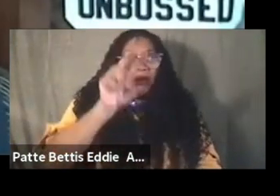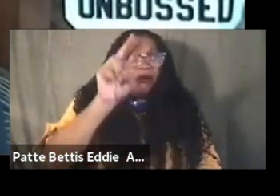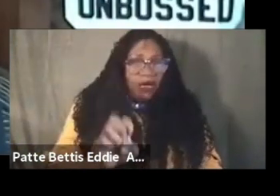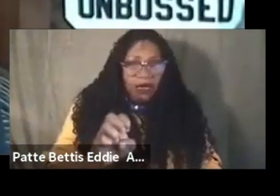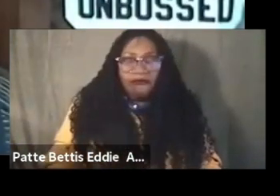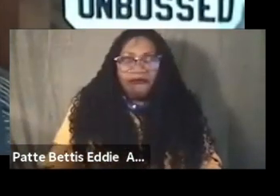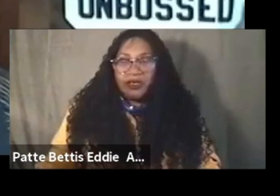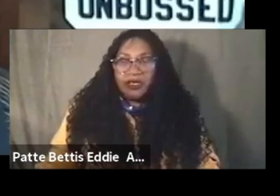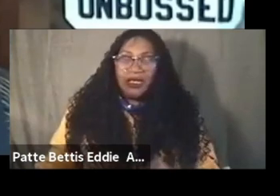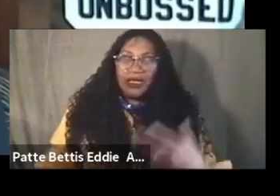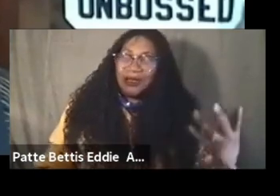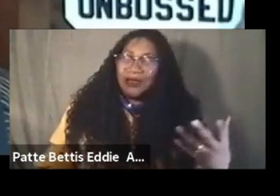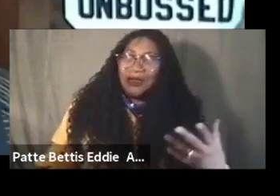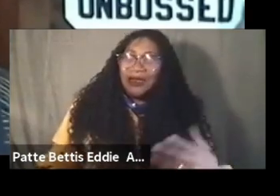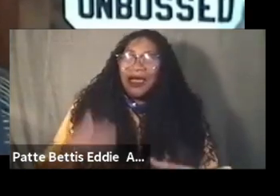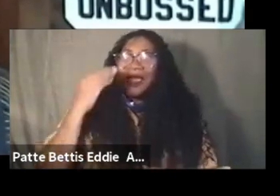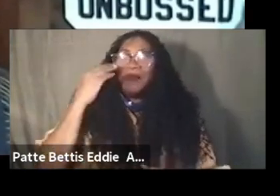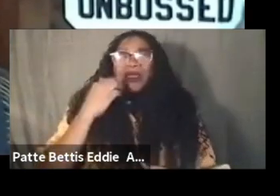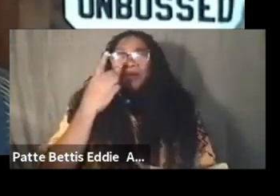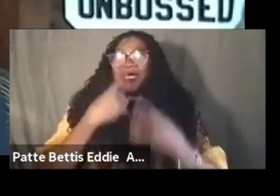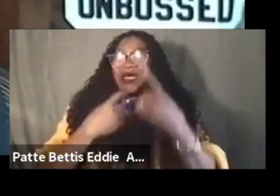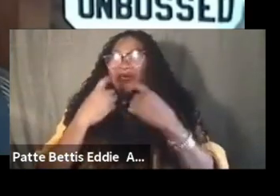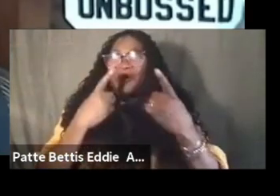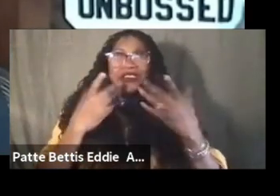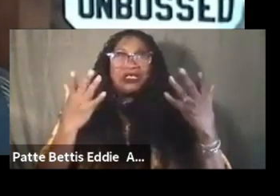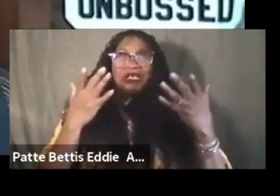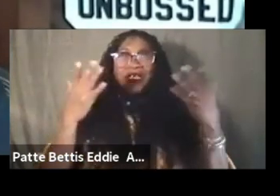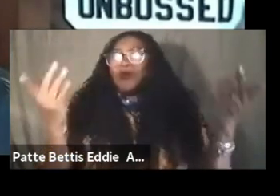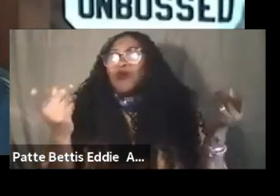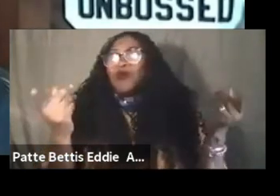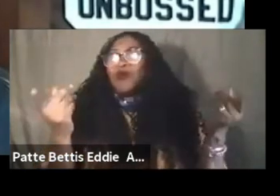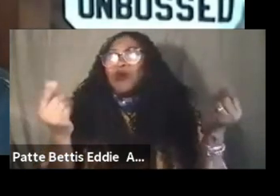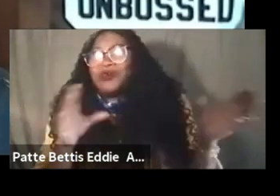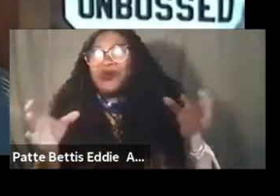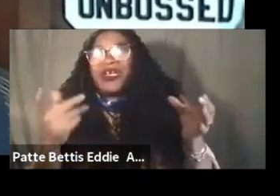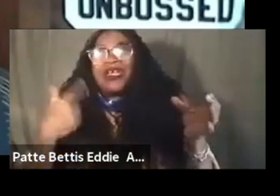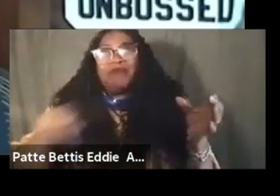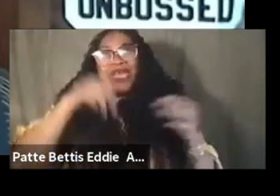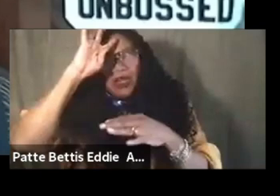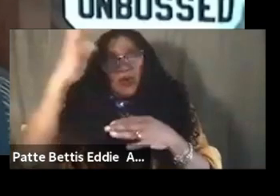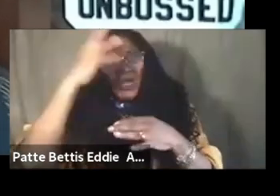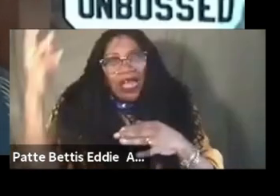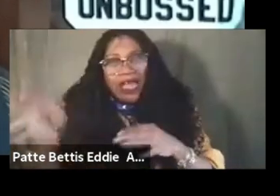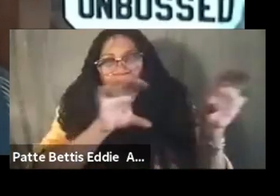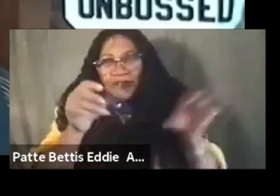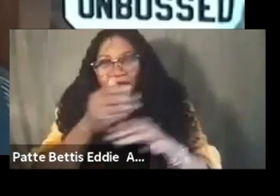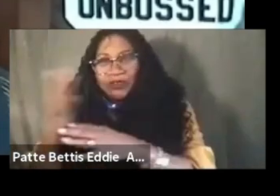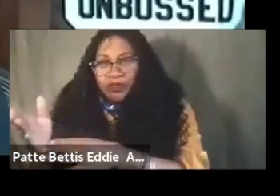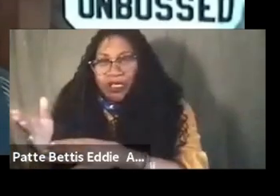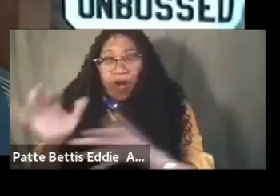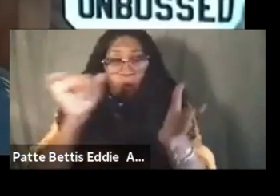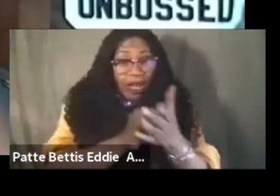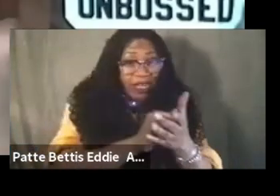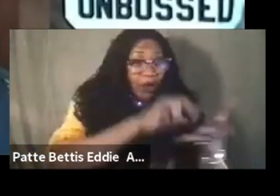i you know i've been really kind of questioning what this work is this work of being a curator and we know the word curator